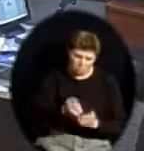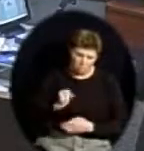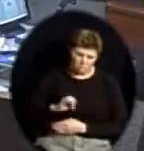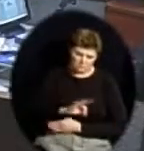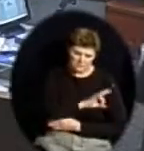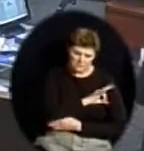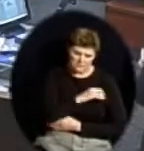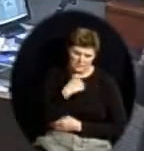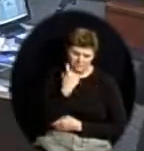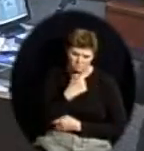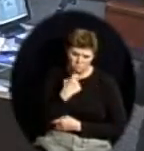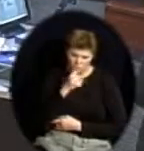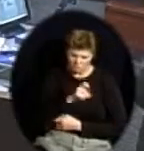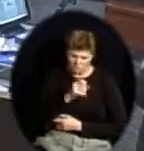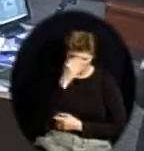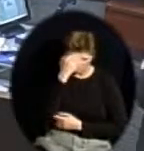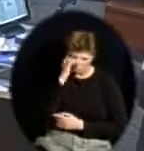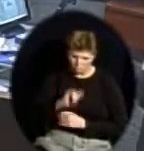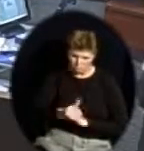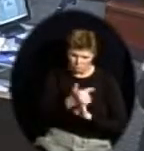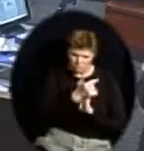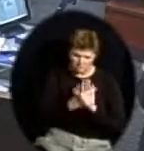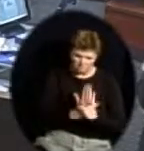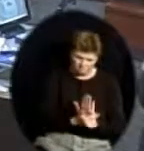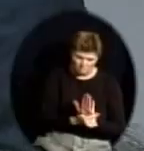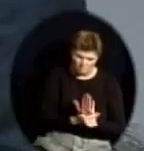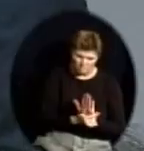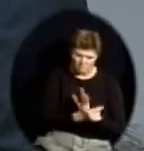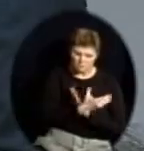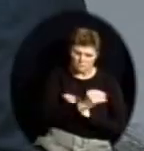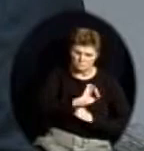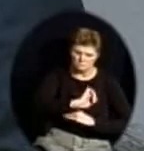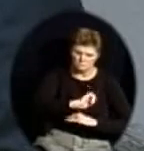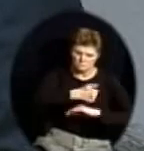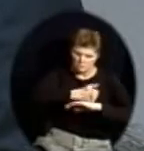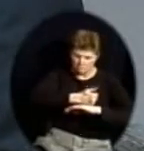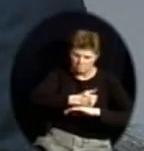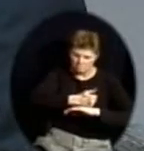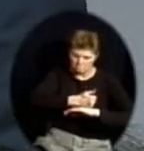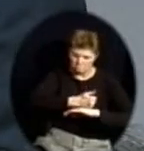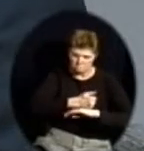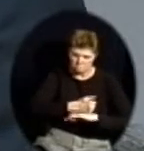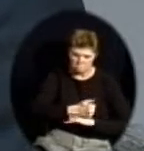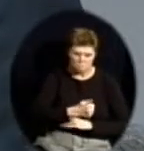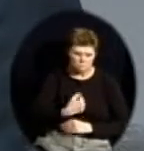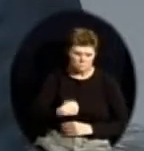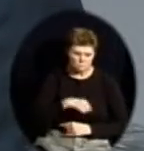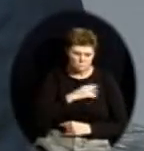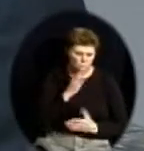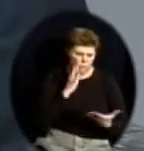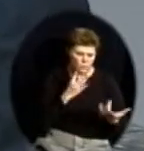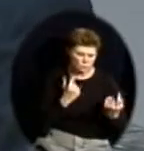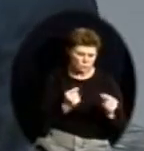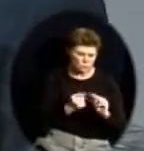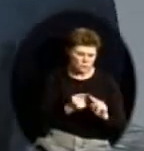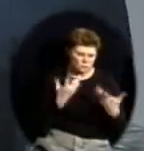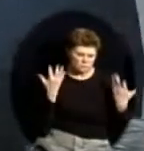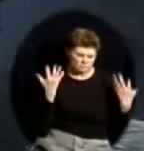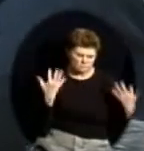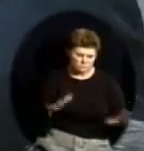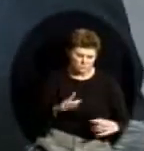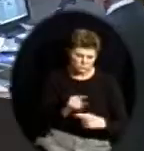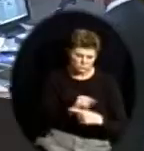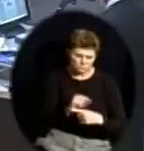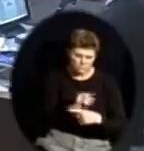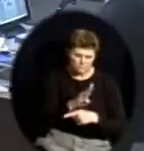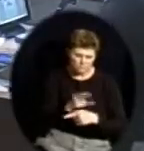of this law and the implementation process. And I will entertain any questions that you might have. you, Mr. Renaud.